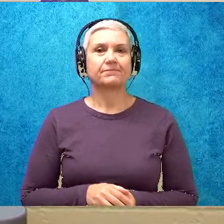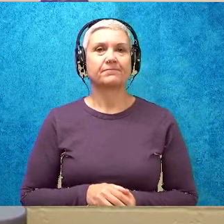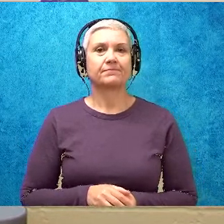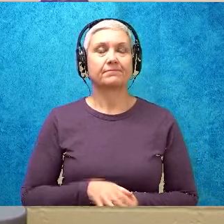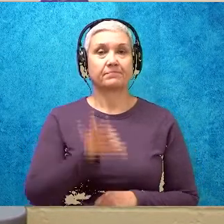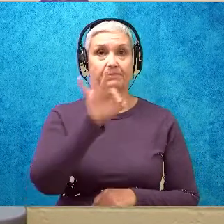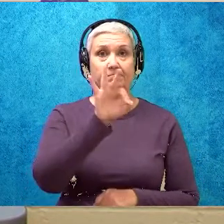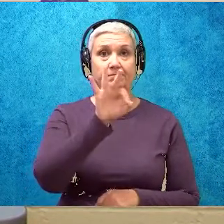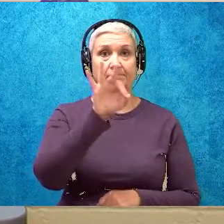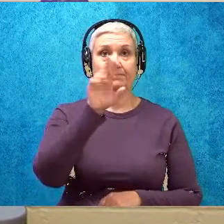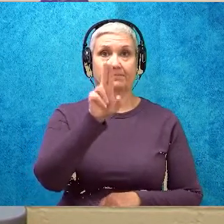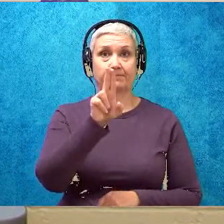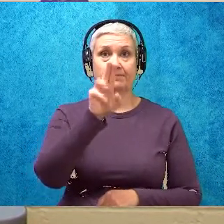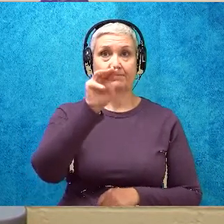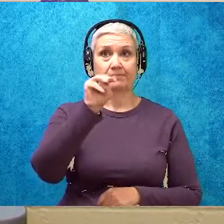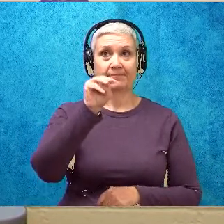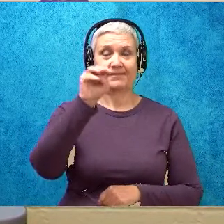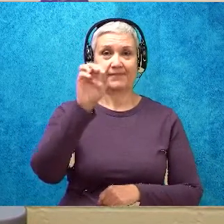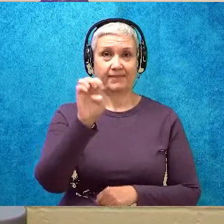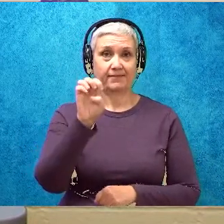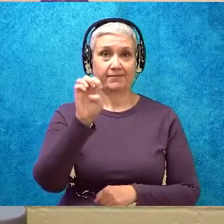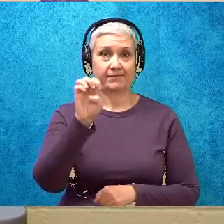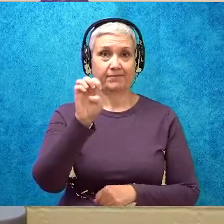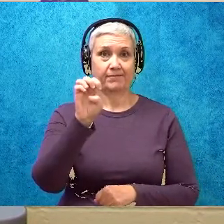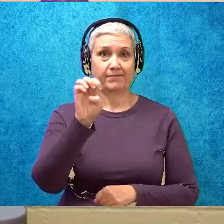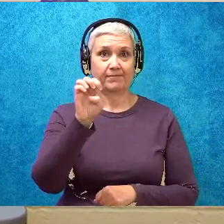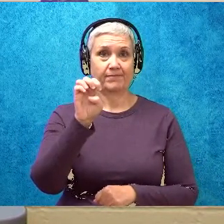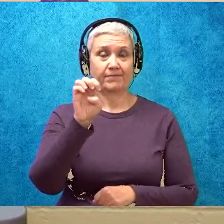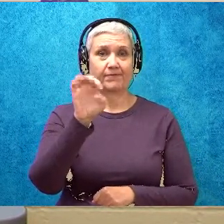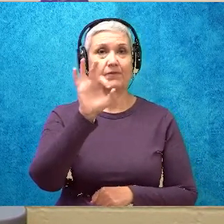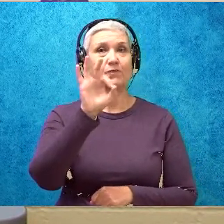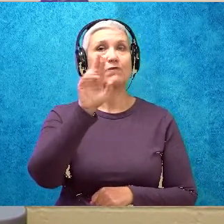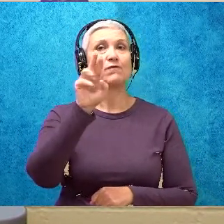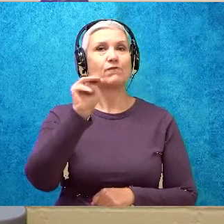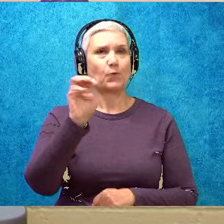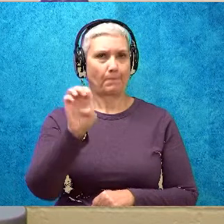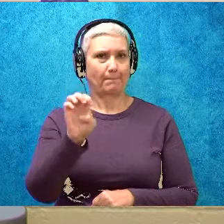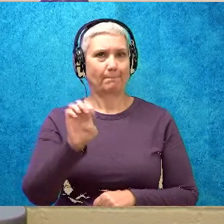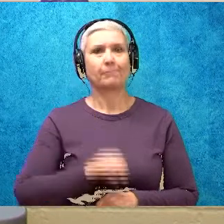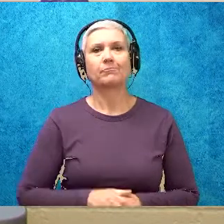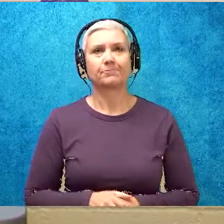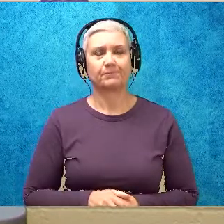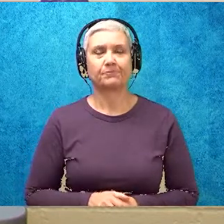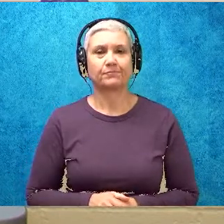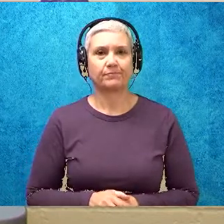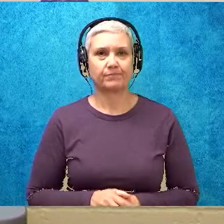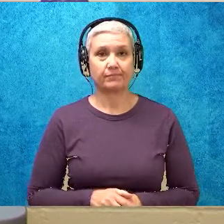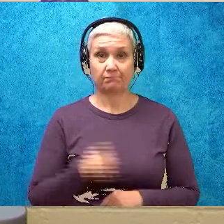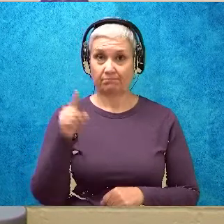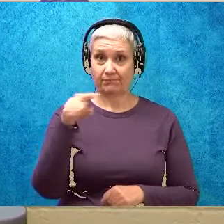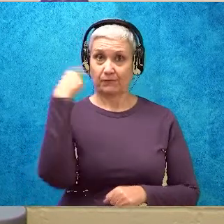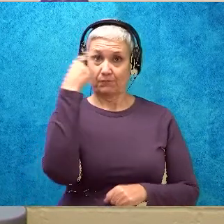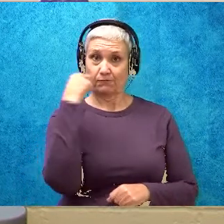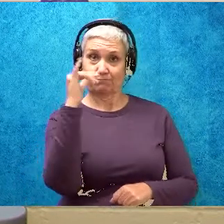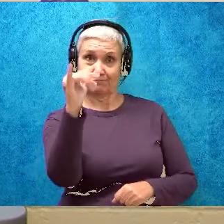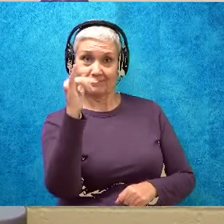F-U-M-E. Fume. Does yours look like mine?